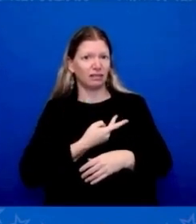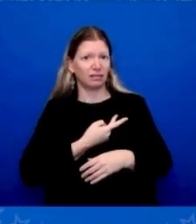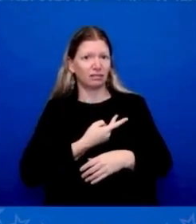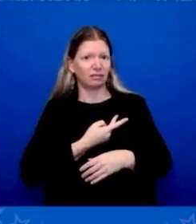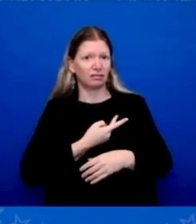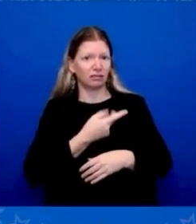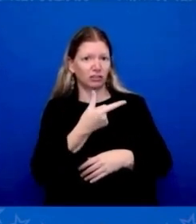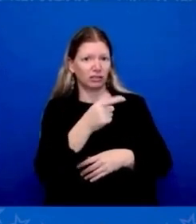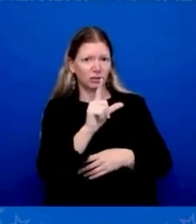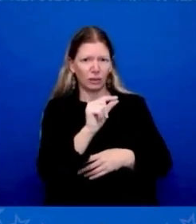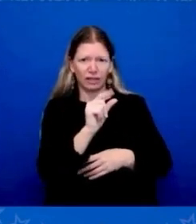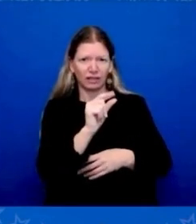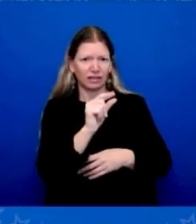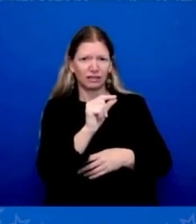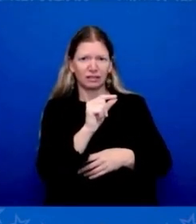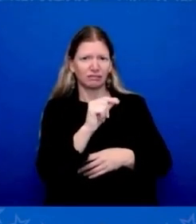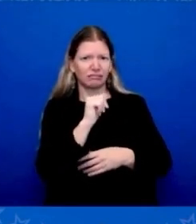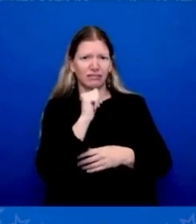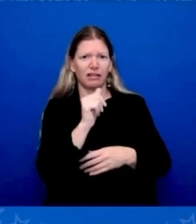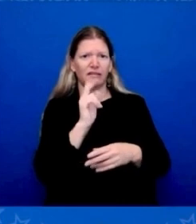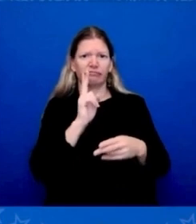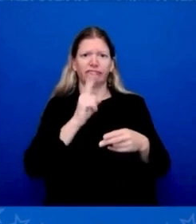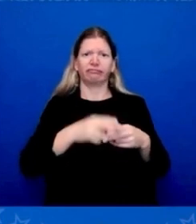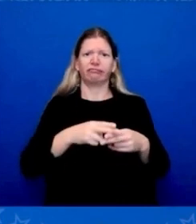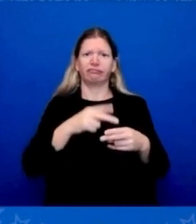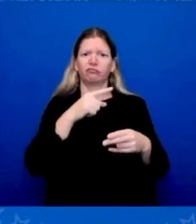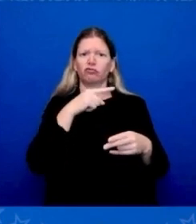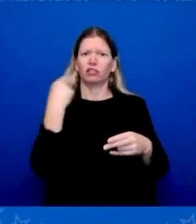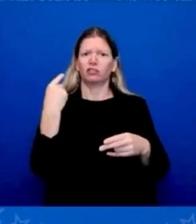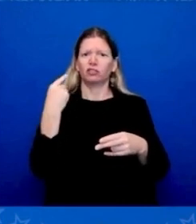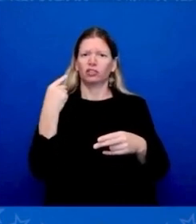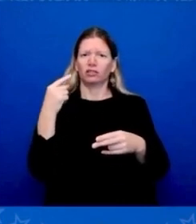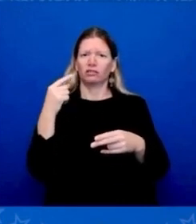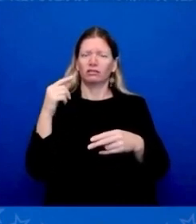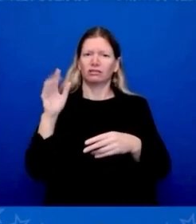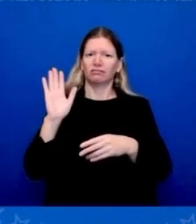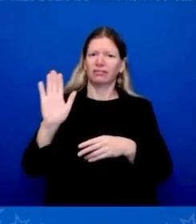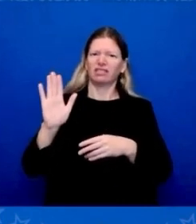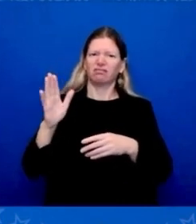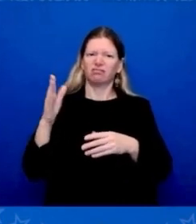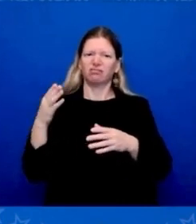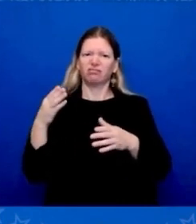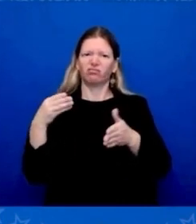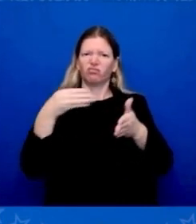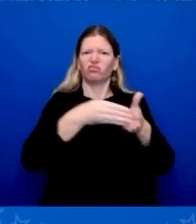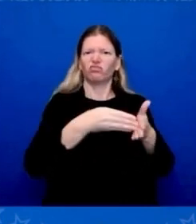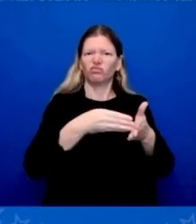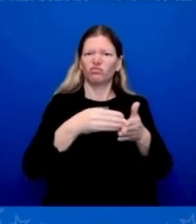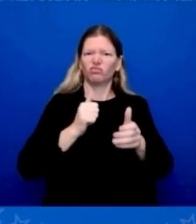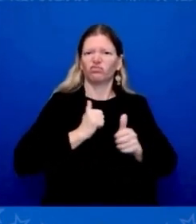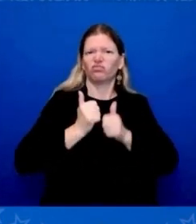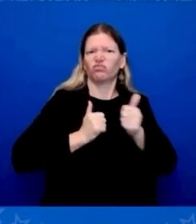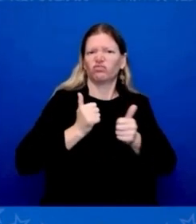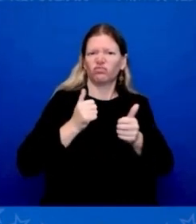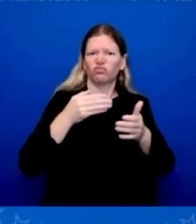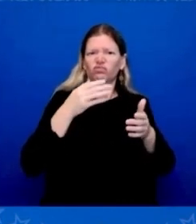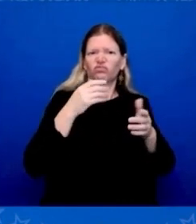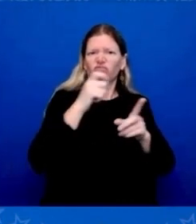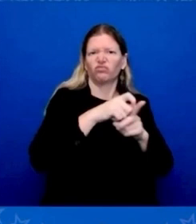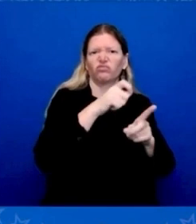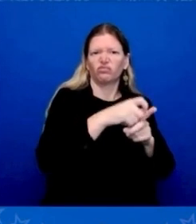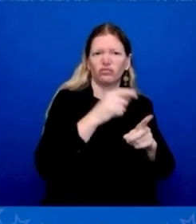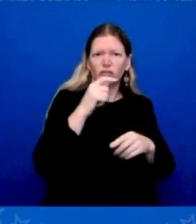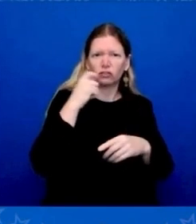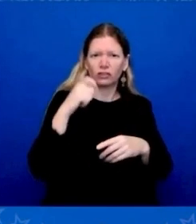across the G20? Or is this emerging as a wedge issue with the Global South? And does that change your commitment